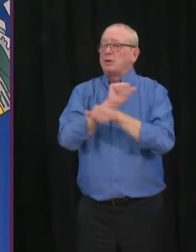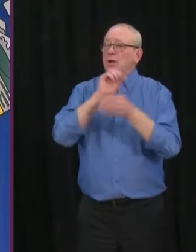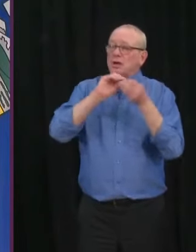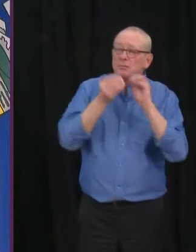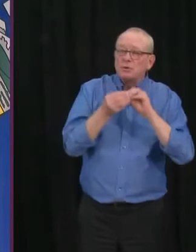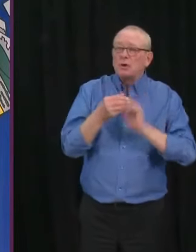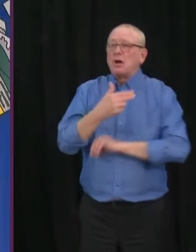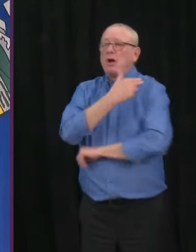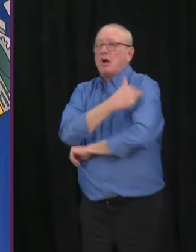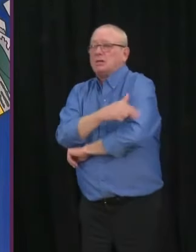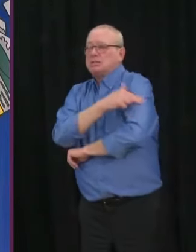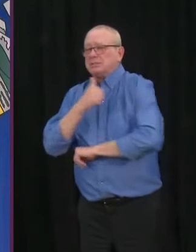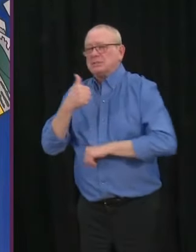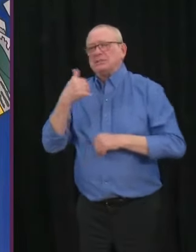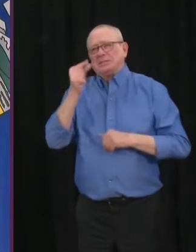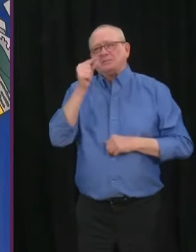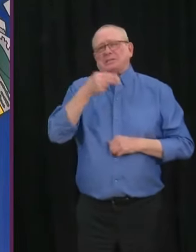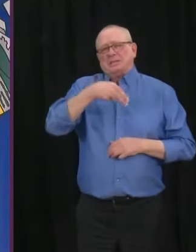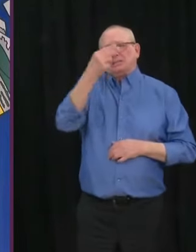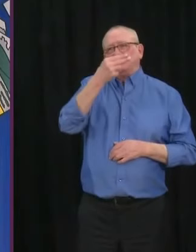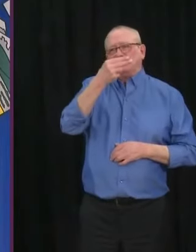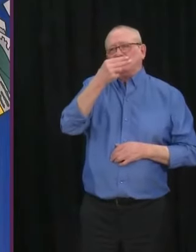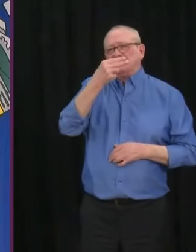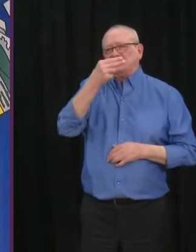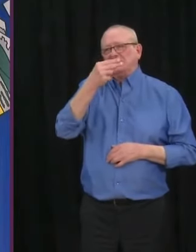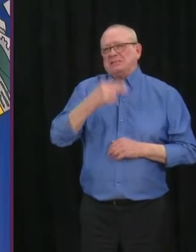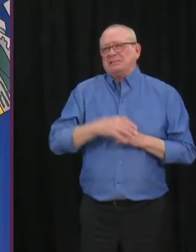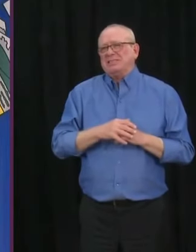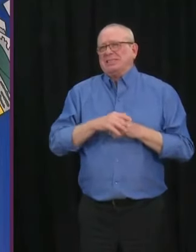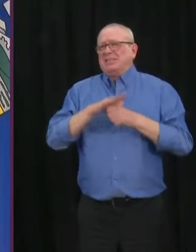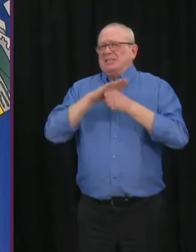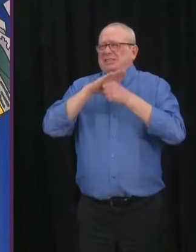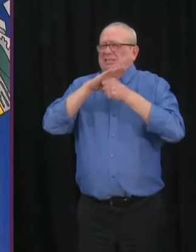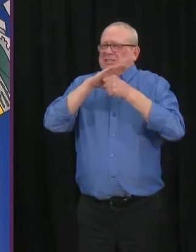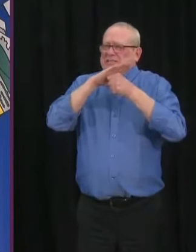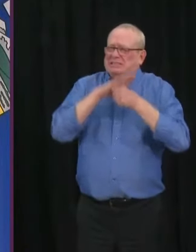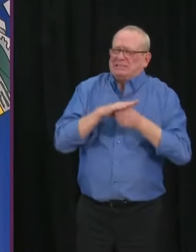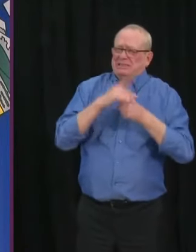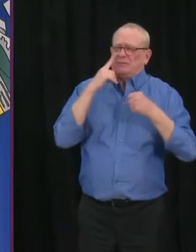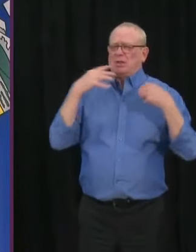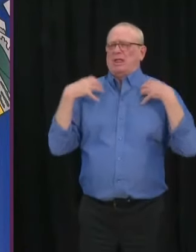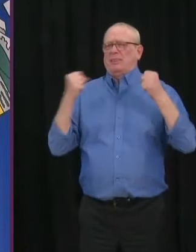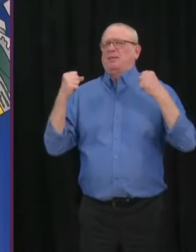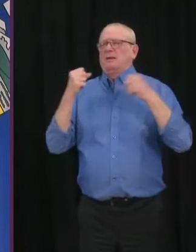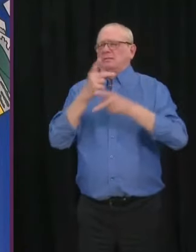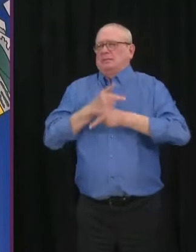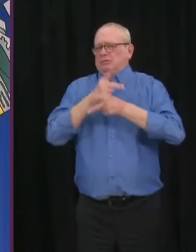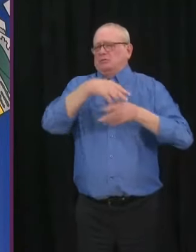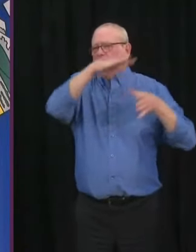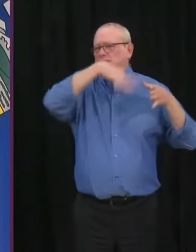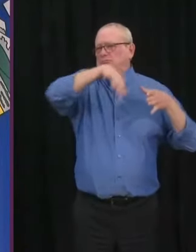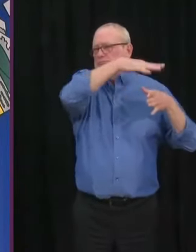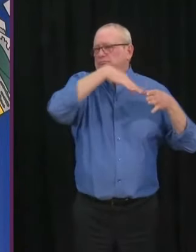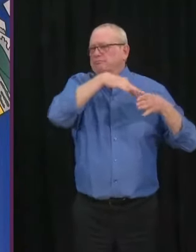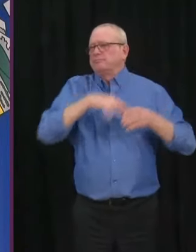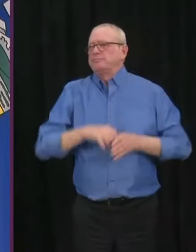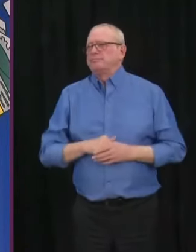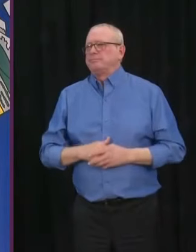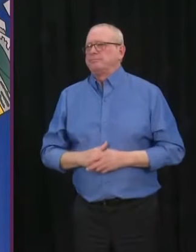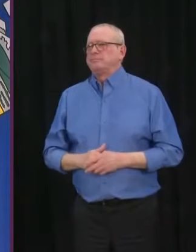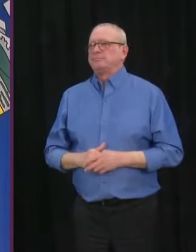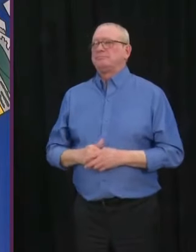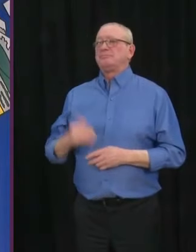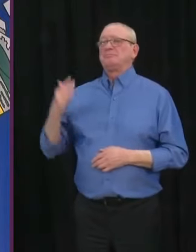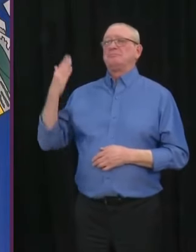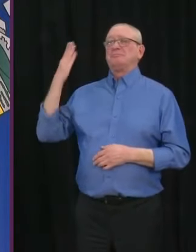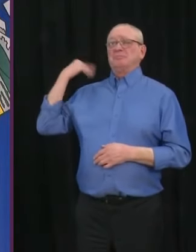and they pose a threat to our healthcare system capacity, and they continue to. Now, when we introduced new mandatory health